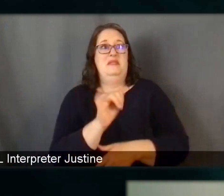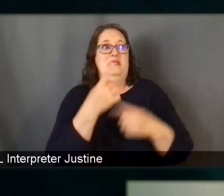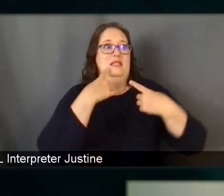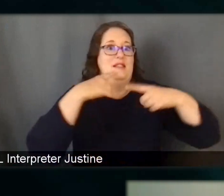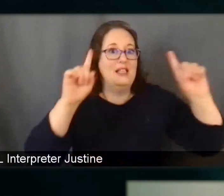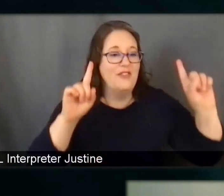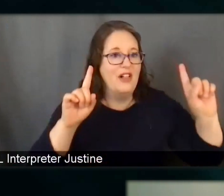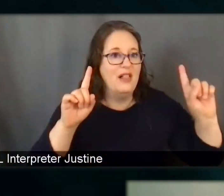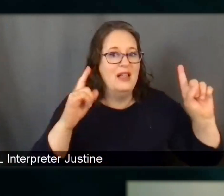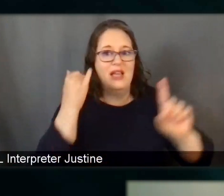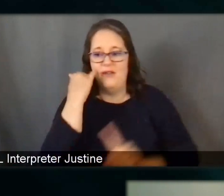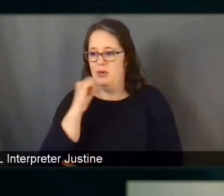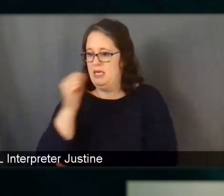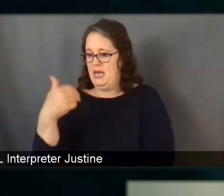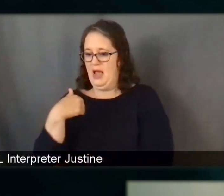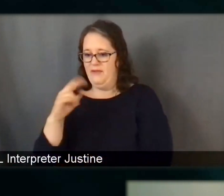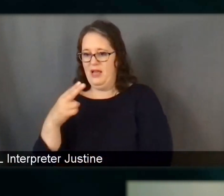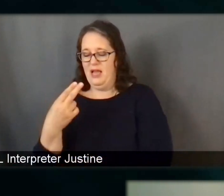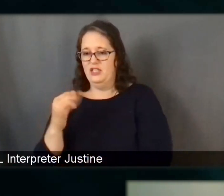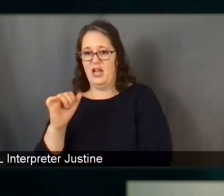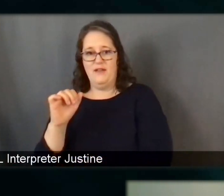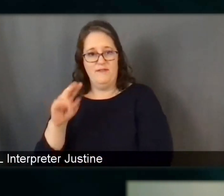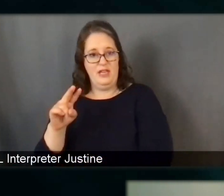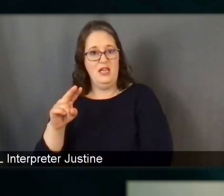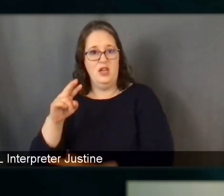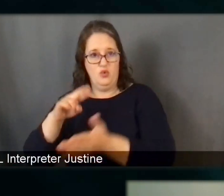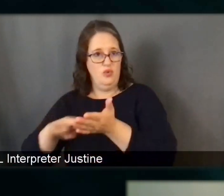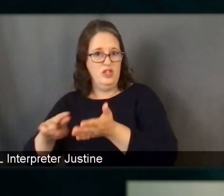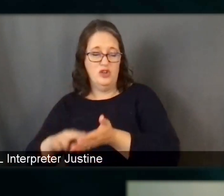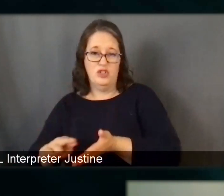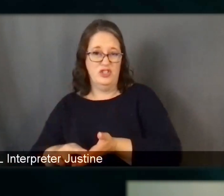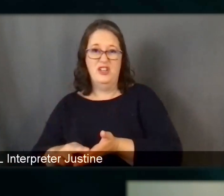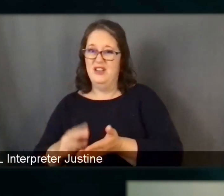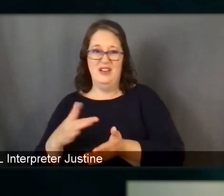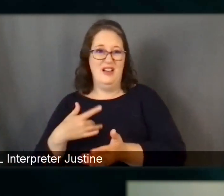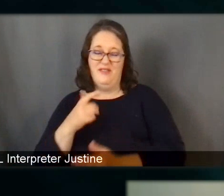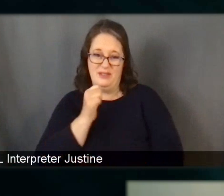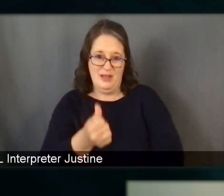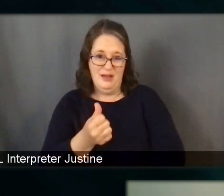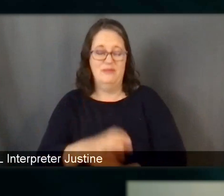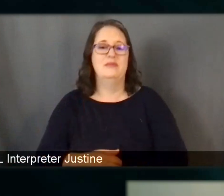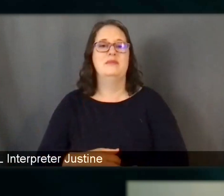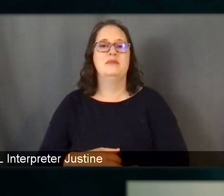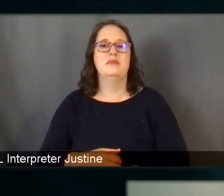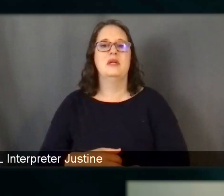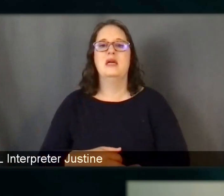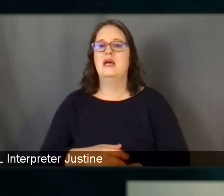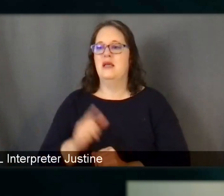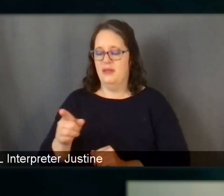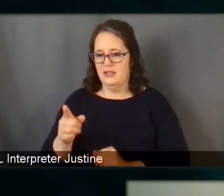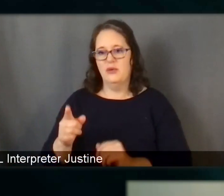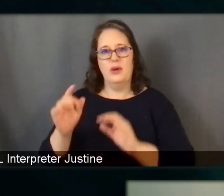in HIV space. And that experience extends through our relationships with faith communities and groups across the country,